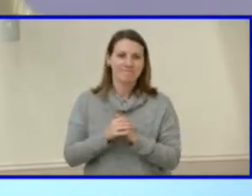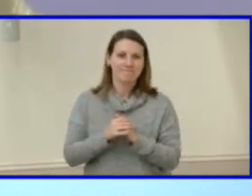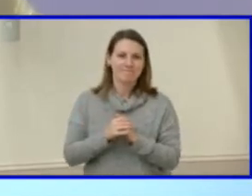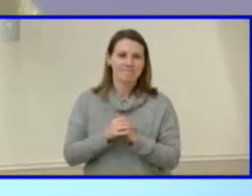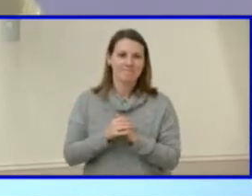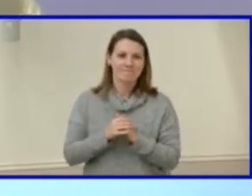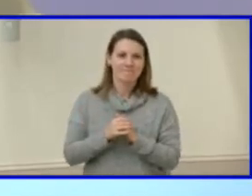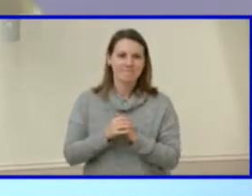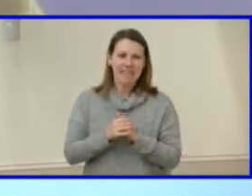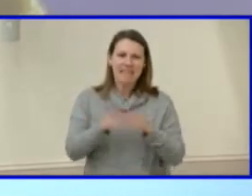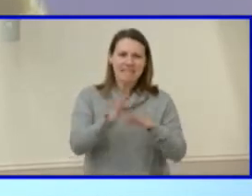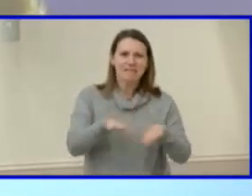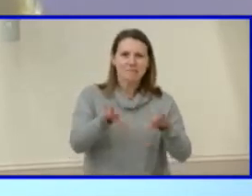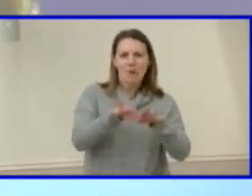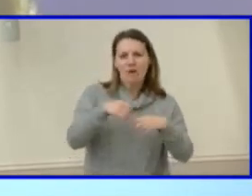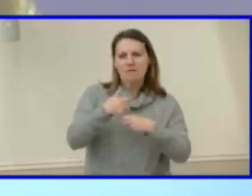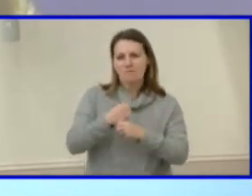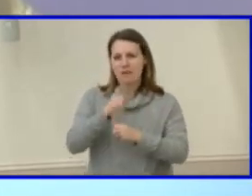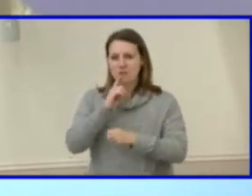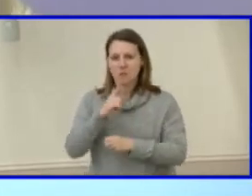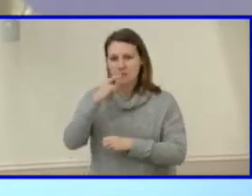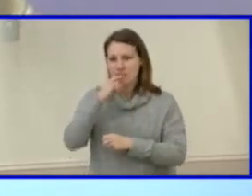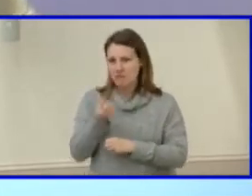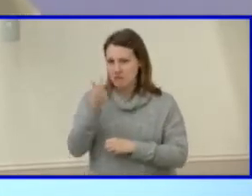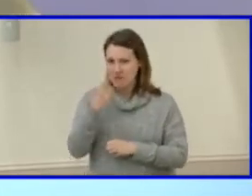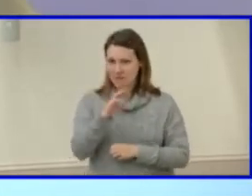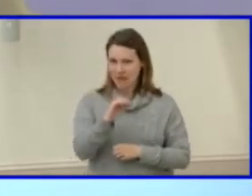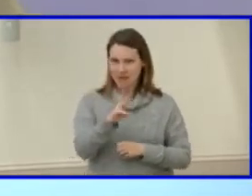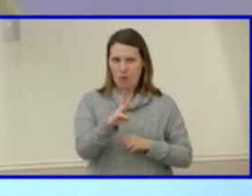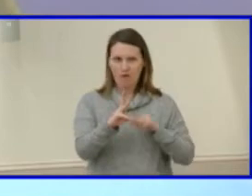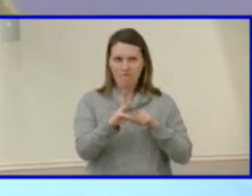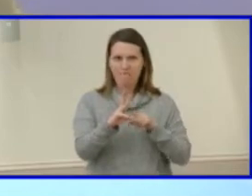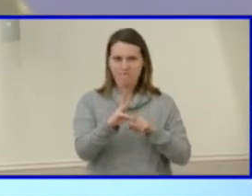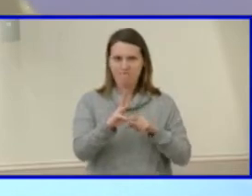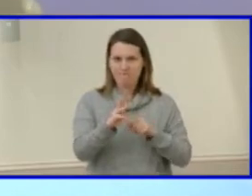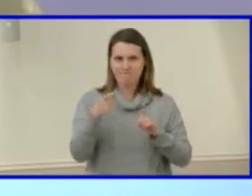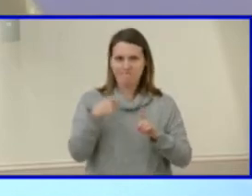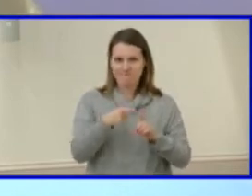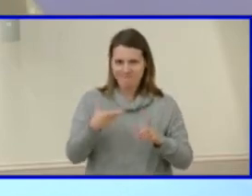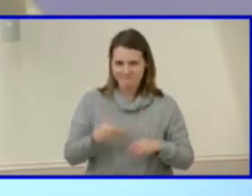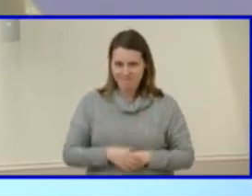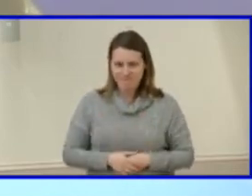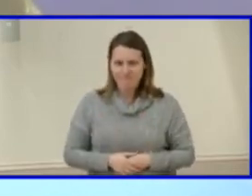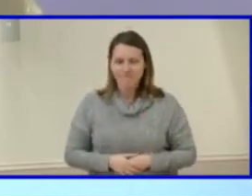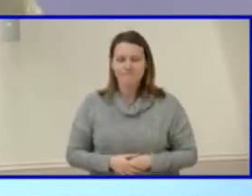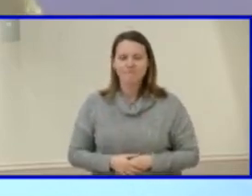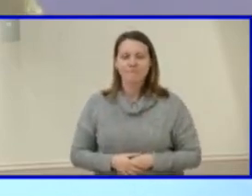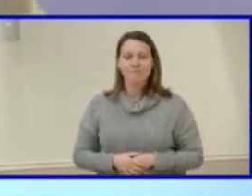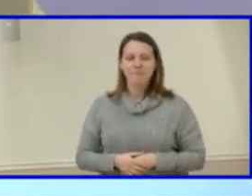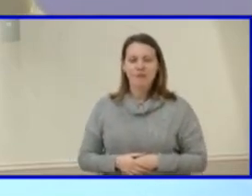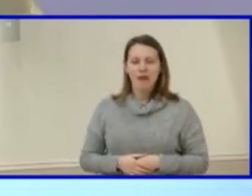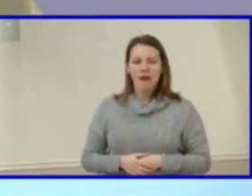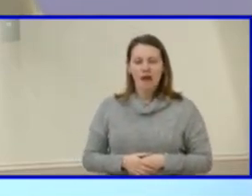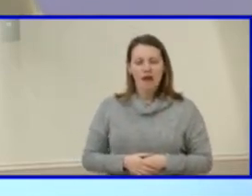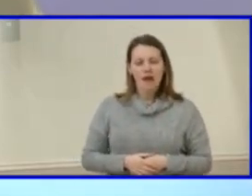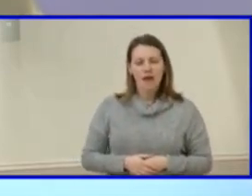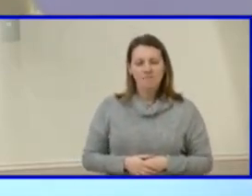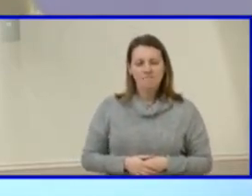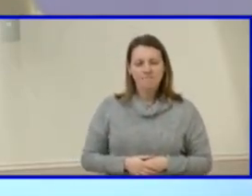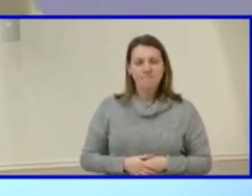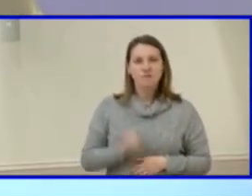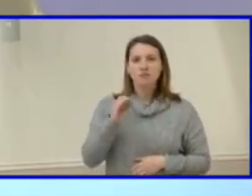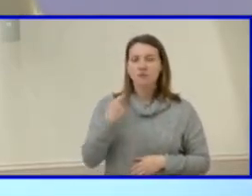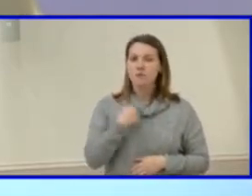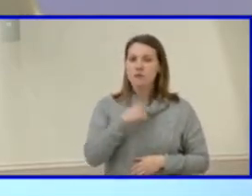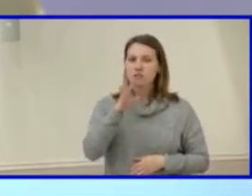understand what Maggie Walker is all about. But what we're talking about at Maggie Walker is updating our